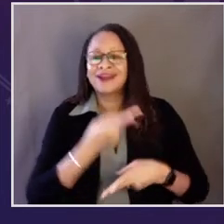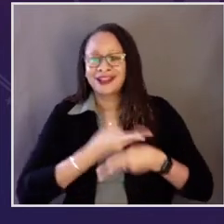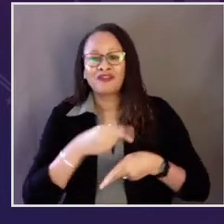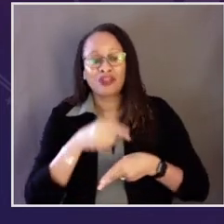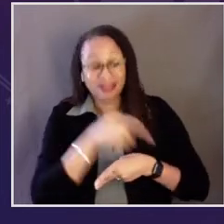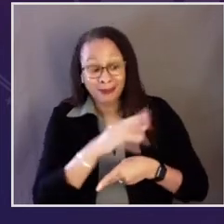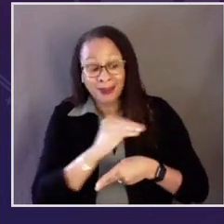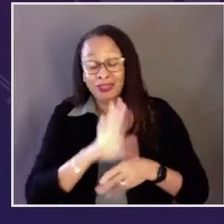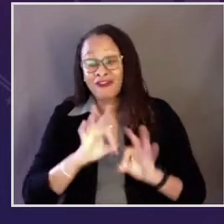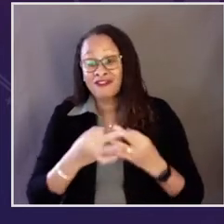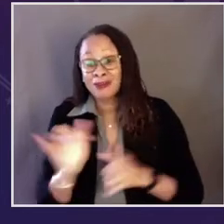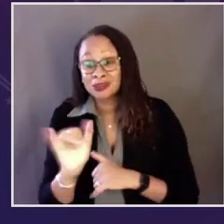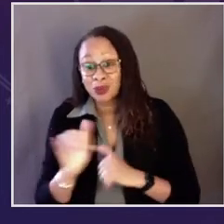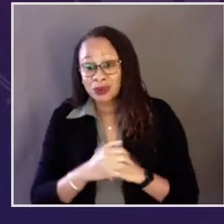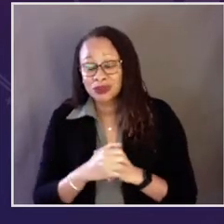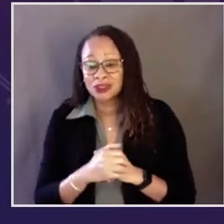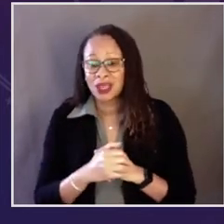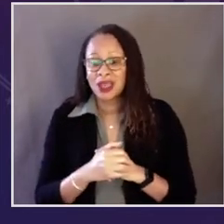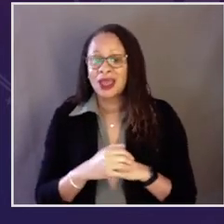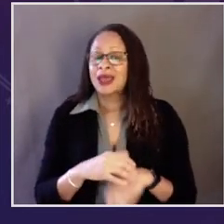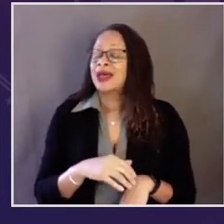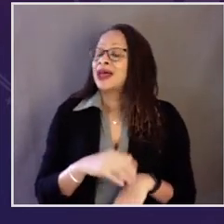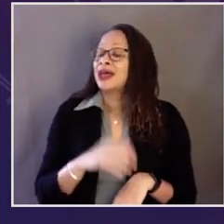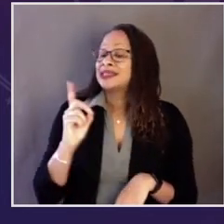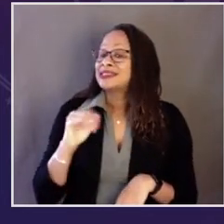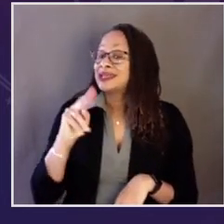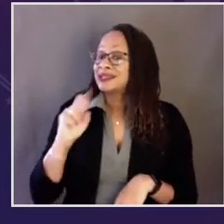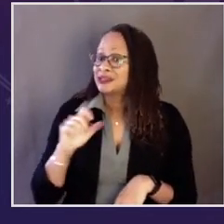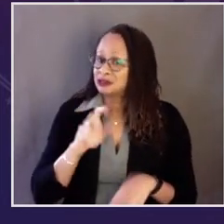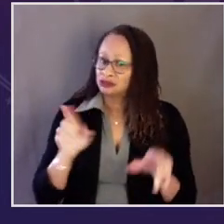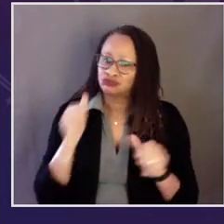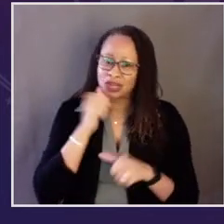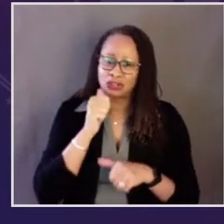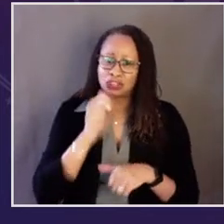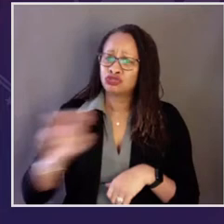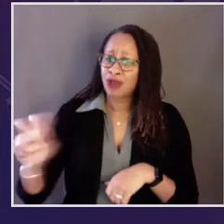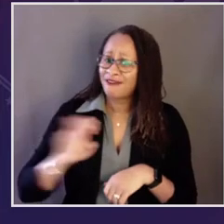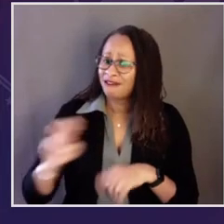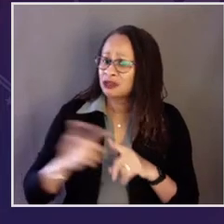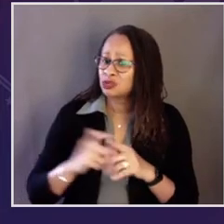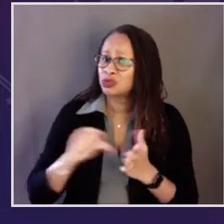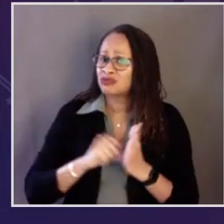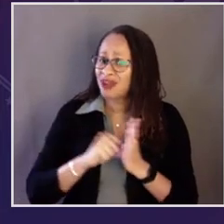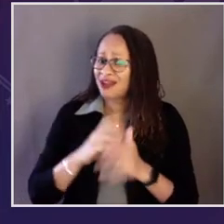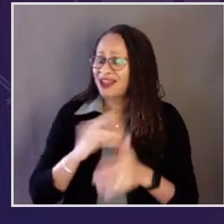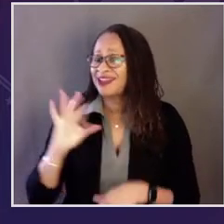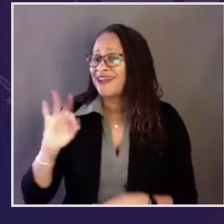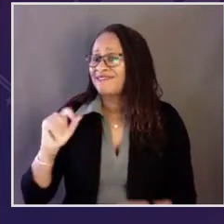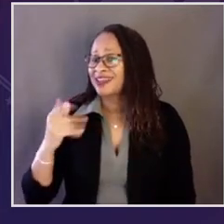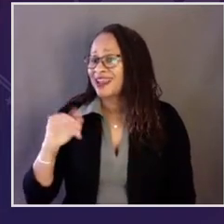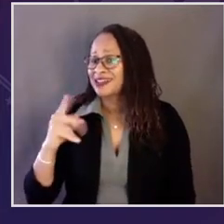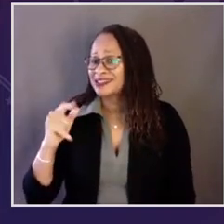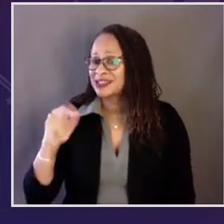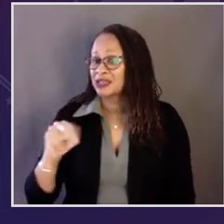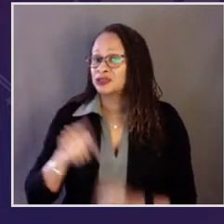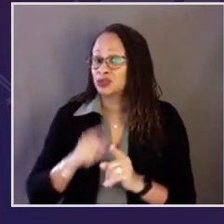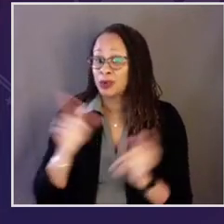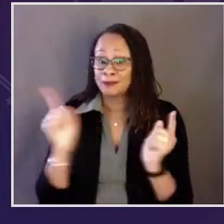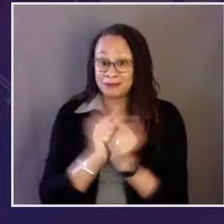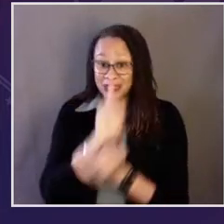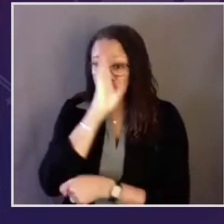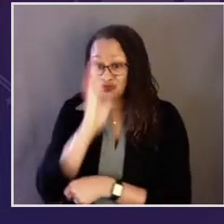then to care for them and their families when they return. He regularly traveled, as I did, to Iraq and Afghanistan